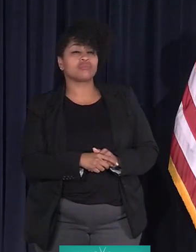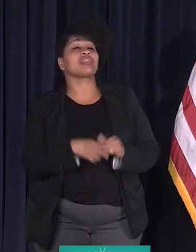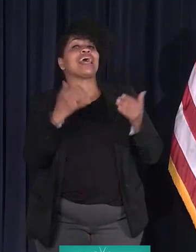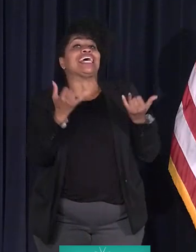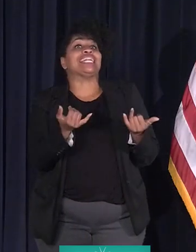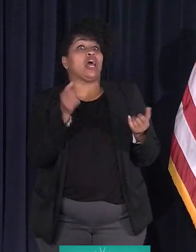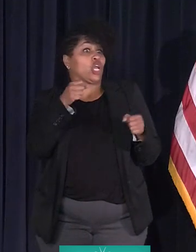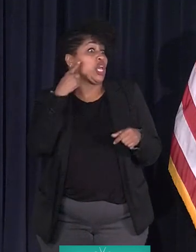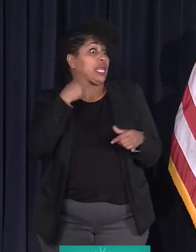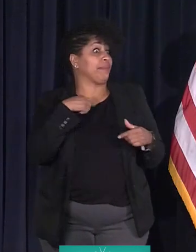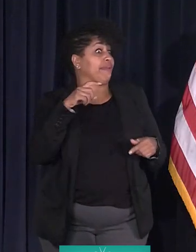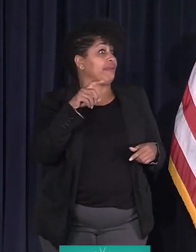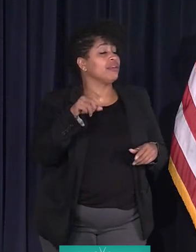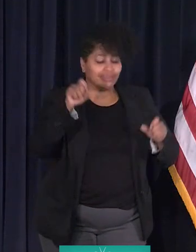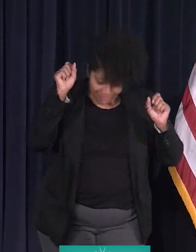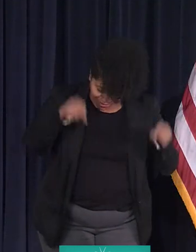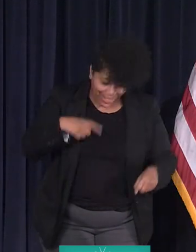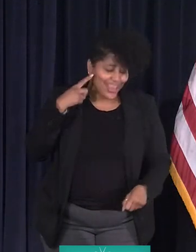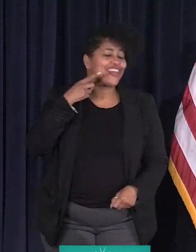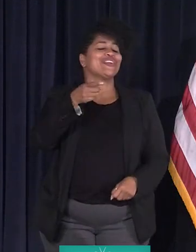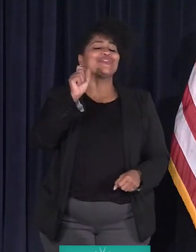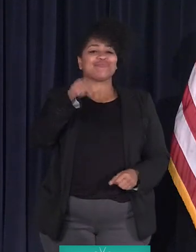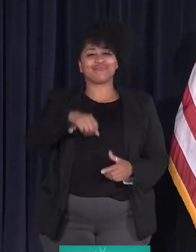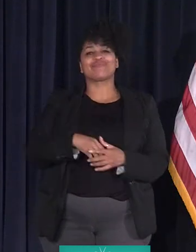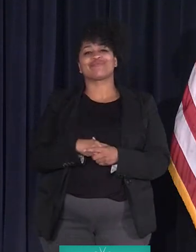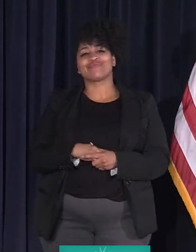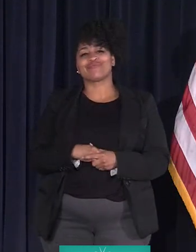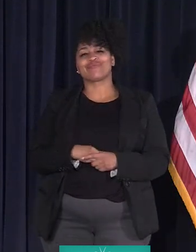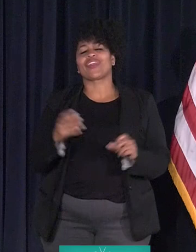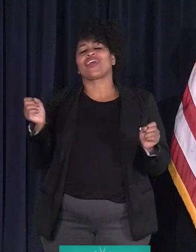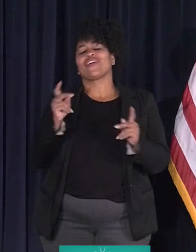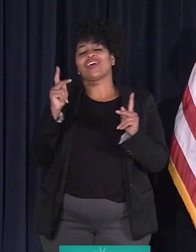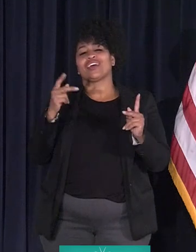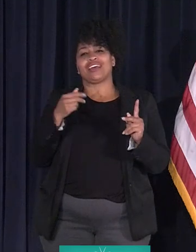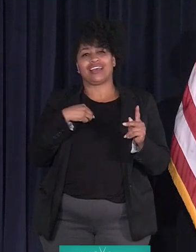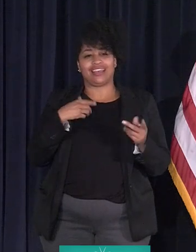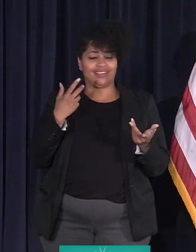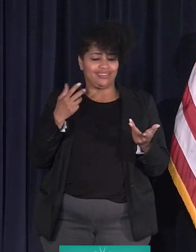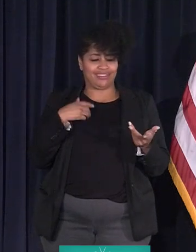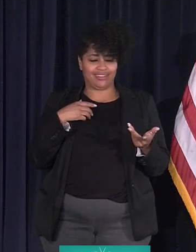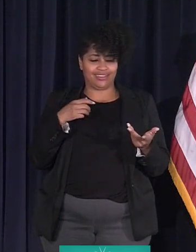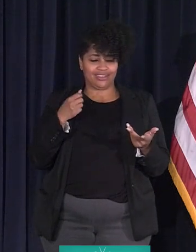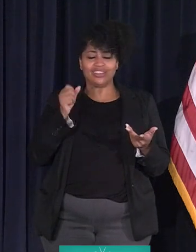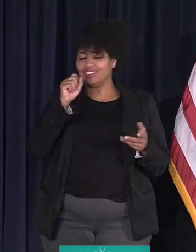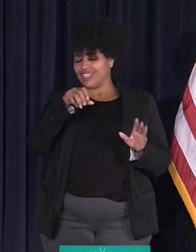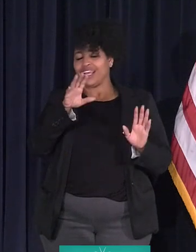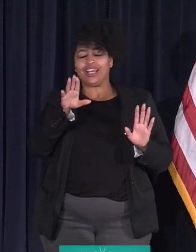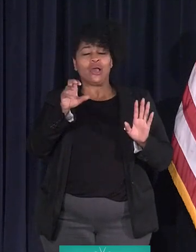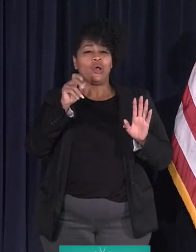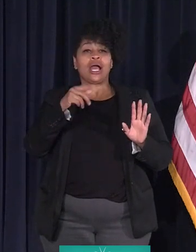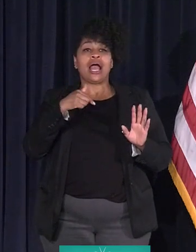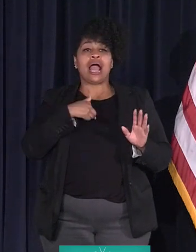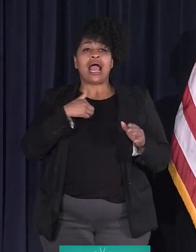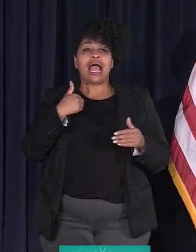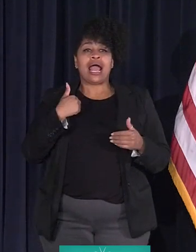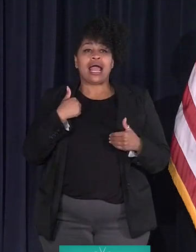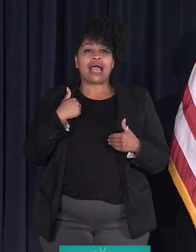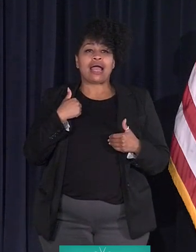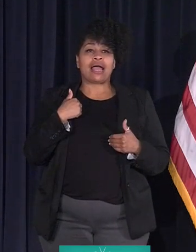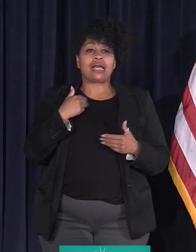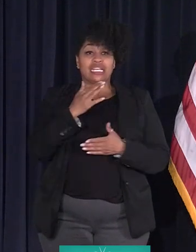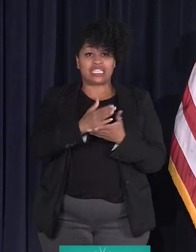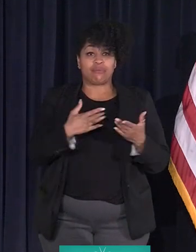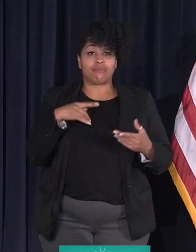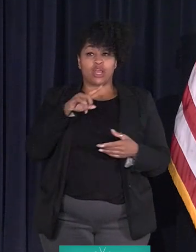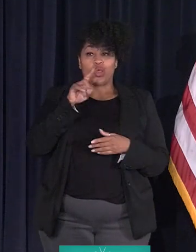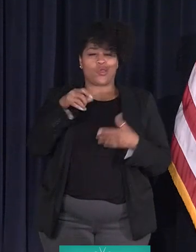Now, do you hear me? All right. We sure can. Oh, okay. I had to turn off. Yes. I have a question. Some of